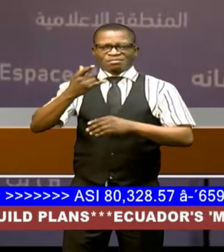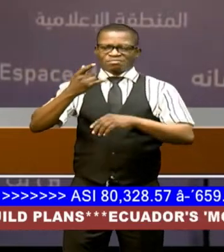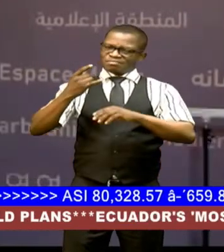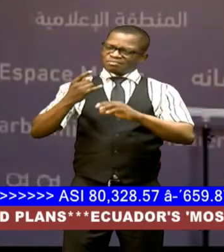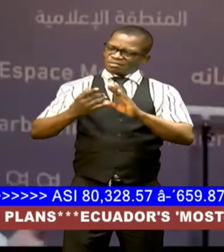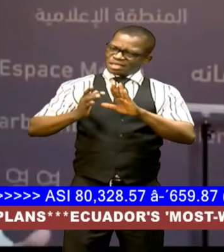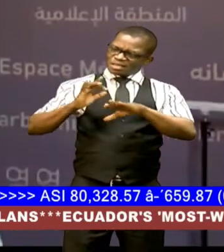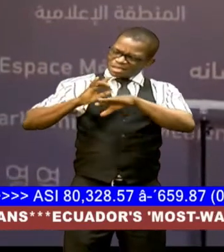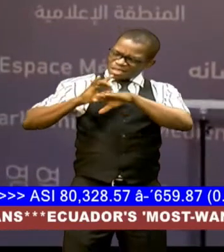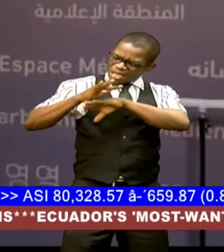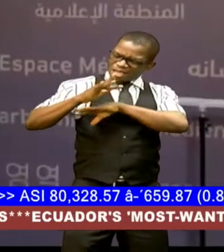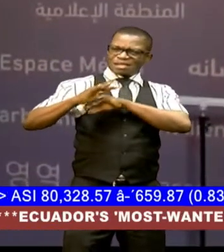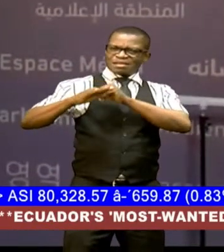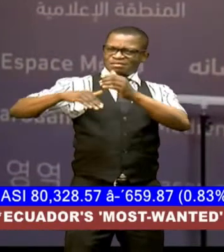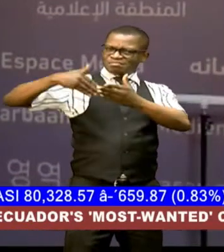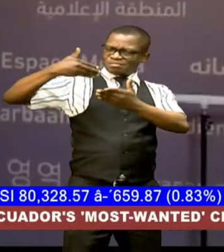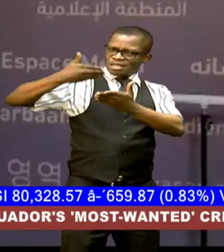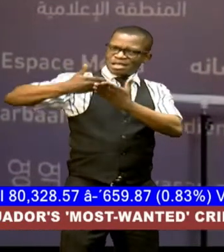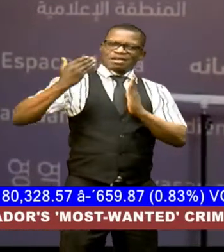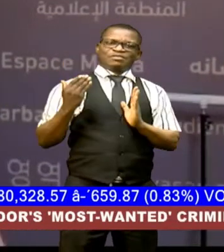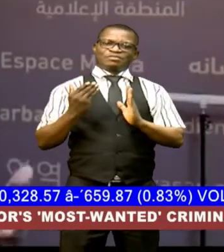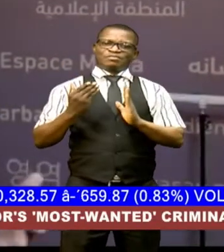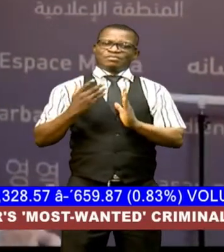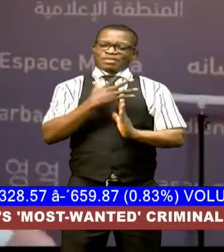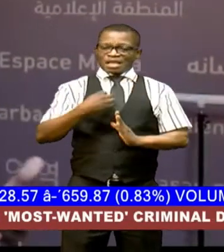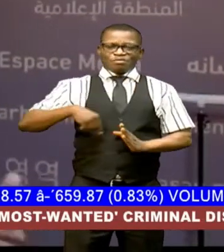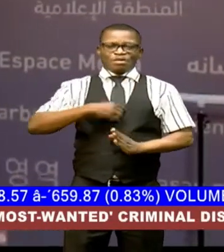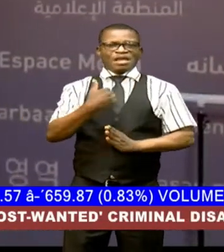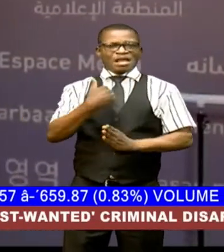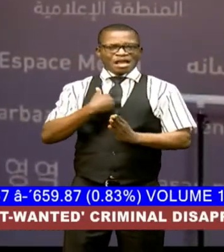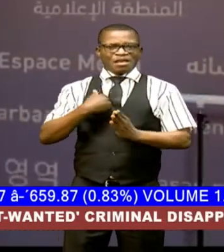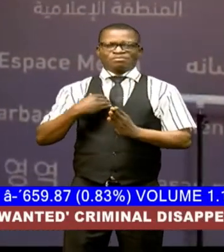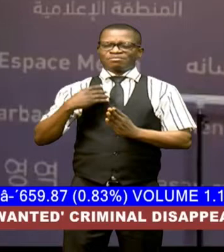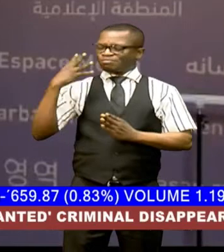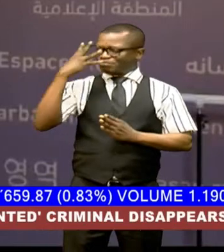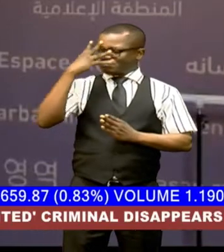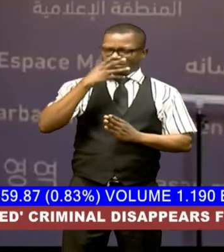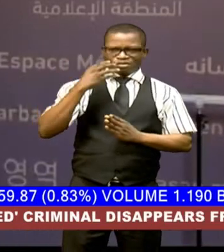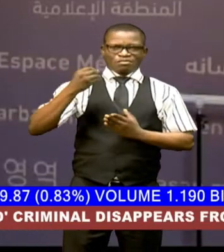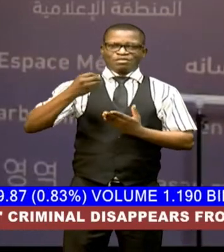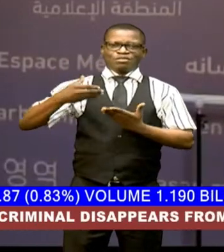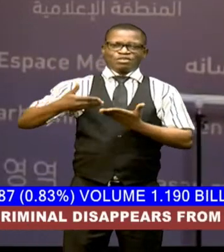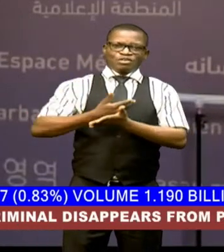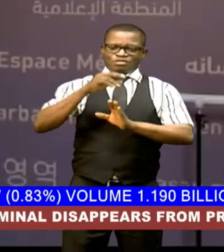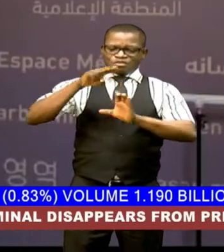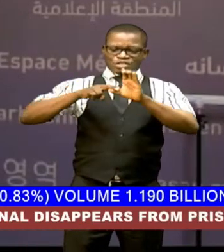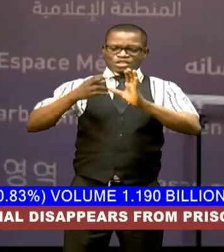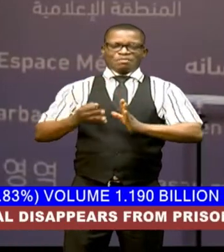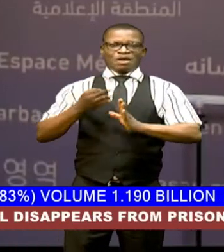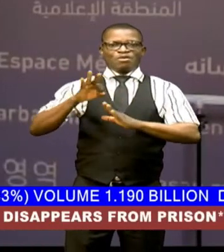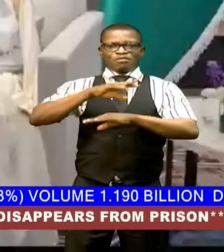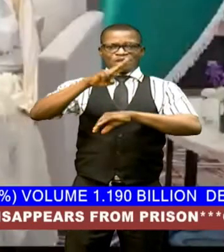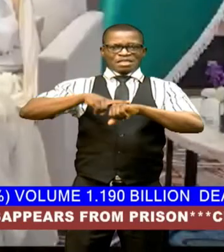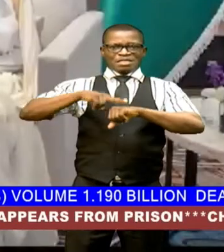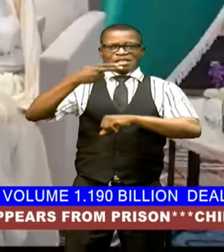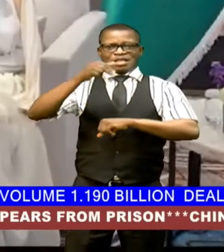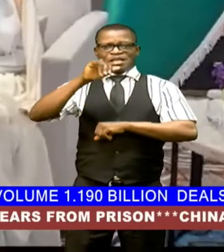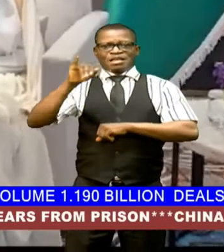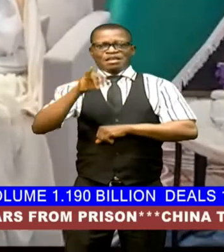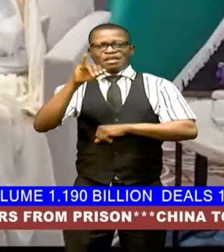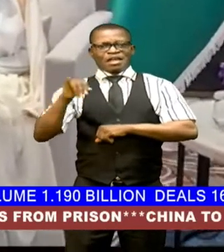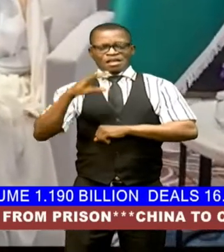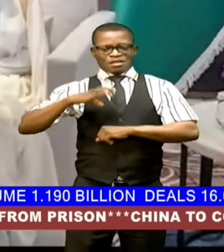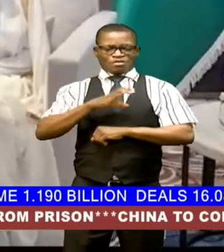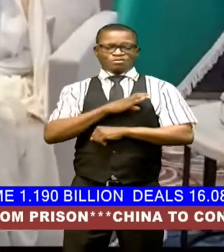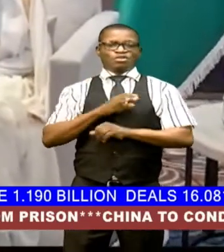and actuality like i said and we have a brand new chairman of the national haj commission tuga further